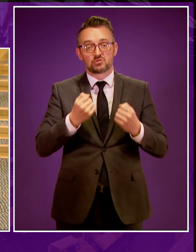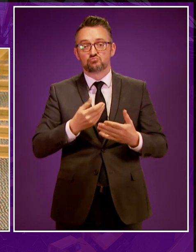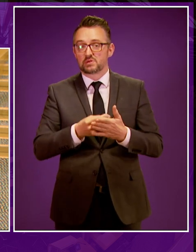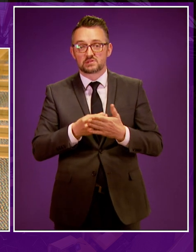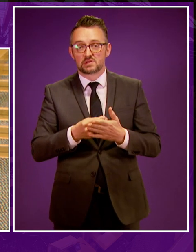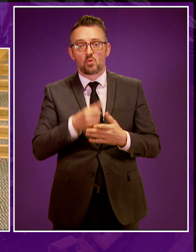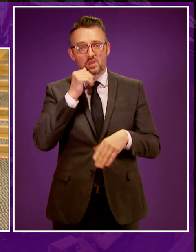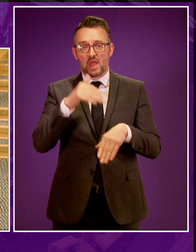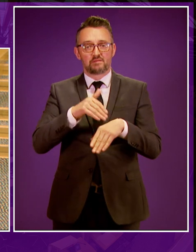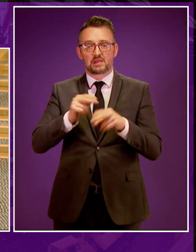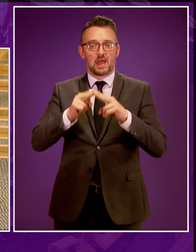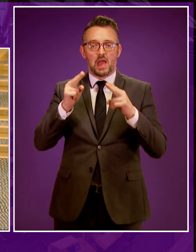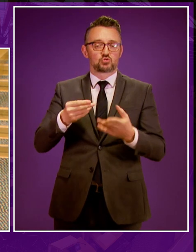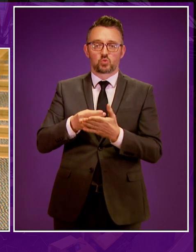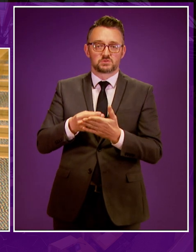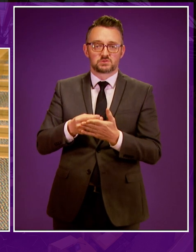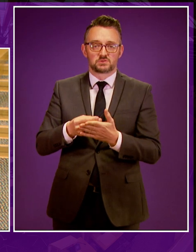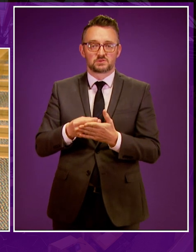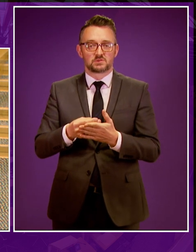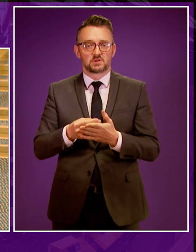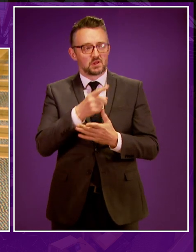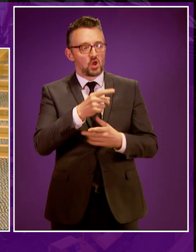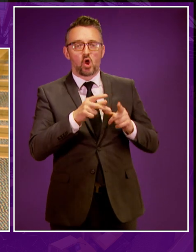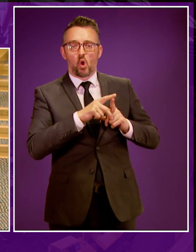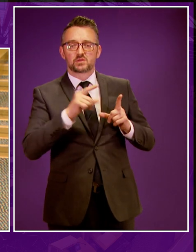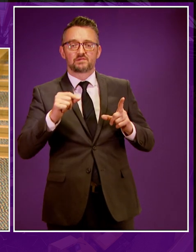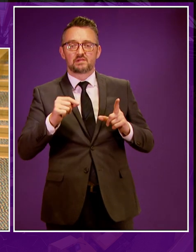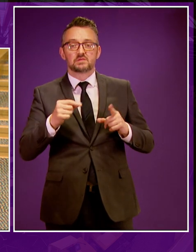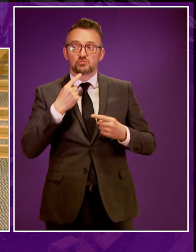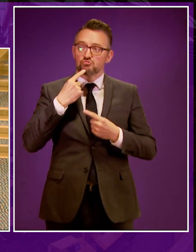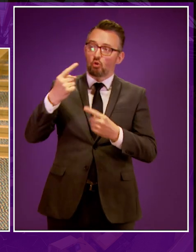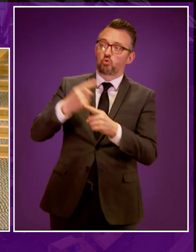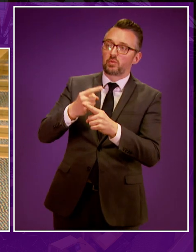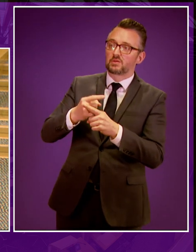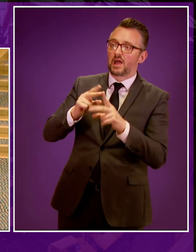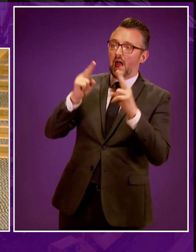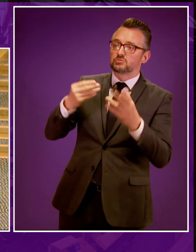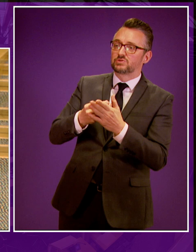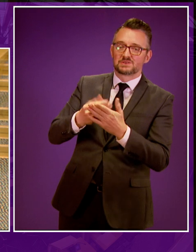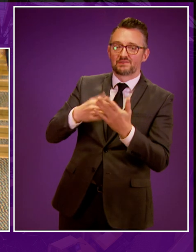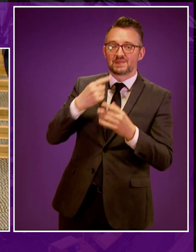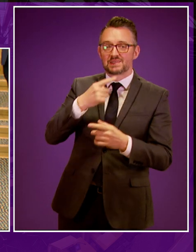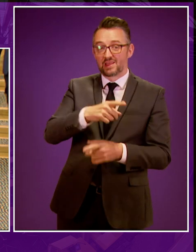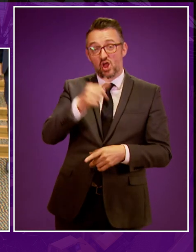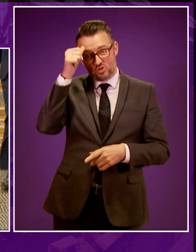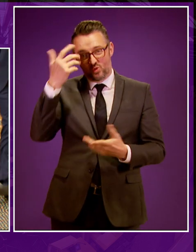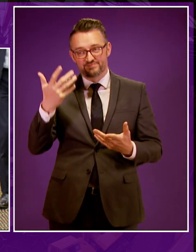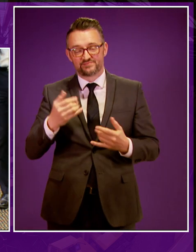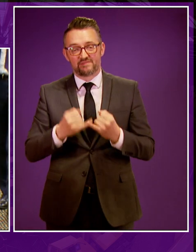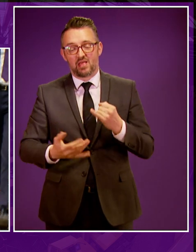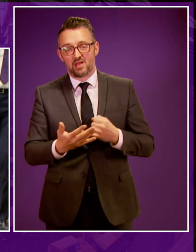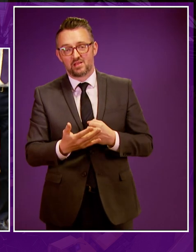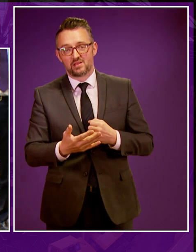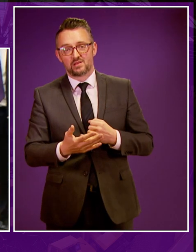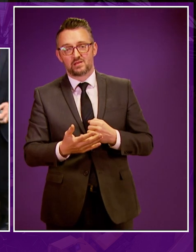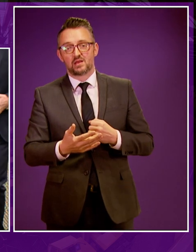noticeable effect on energy costs for households. I noticed the Conservatives have not made that point today to any extent. I think they already know the game is up on that point. They have made